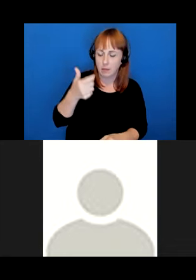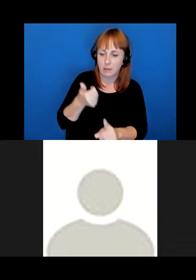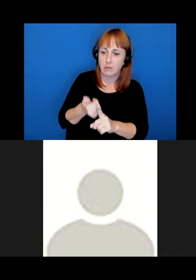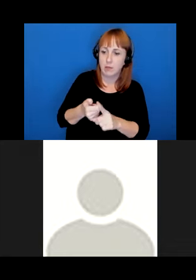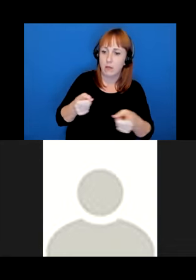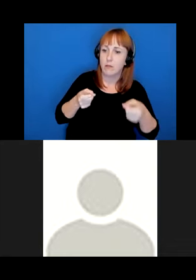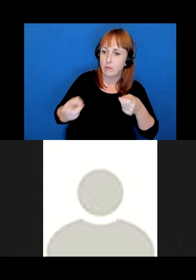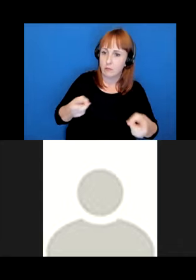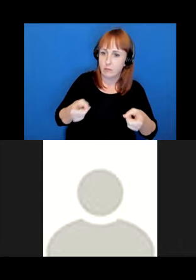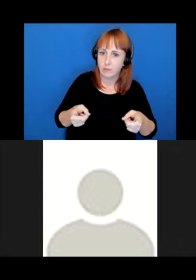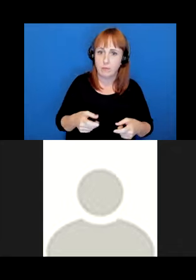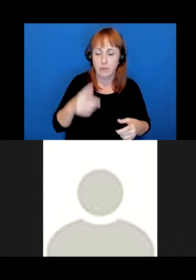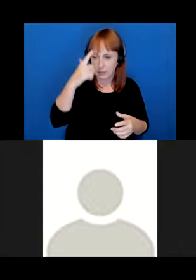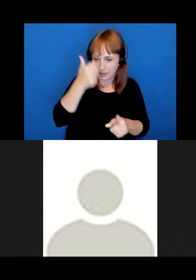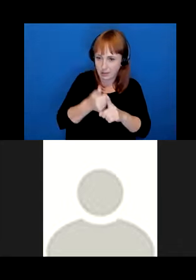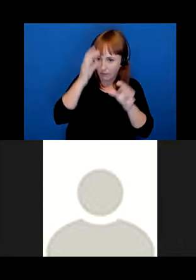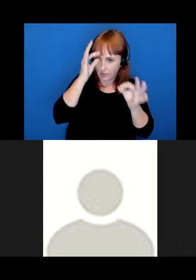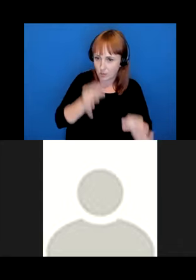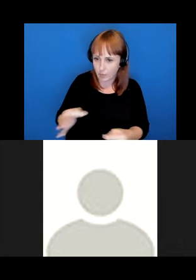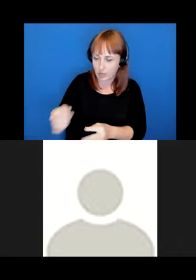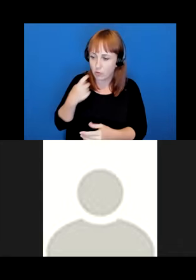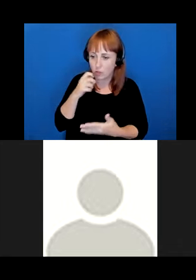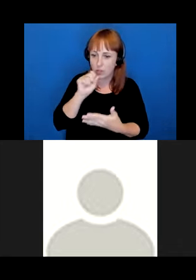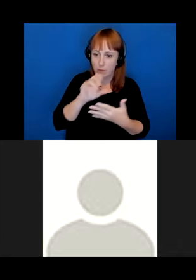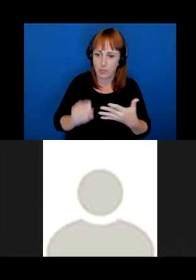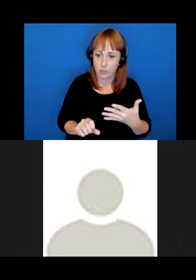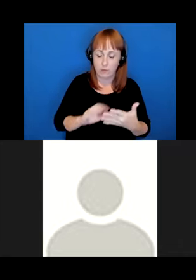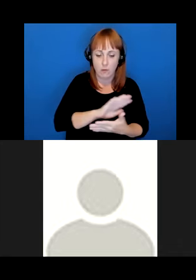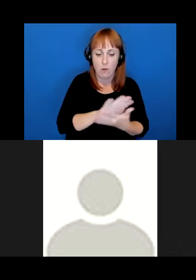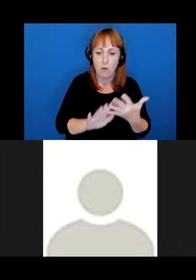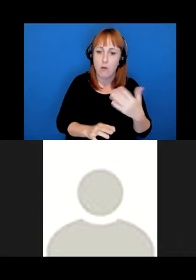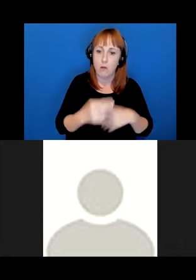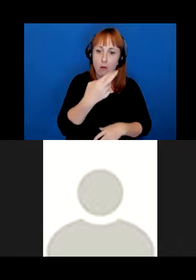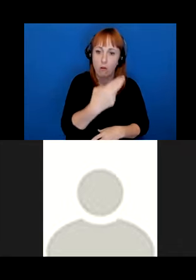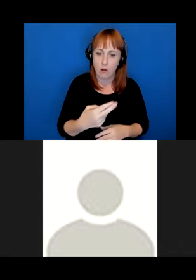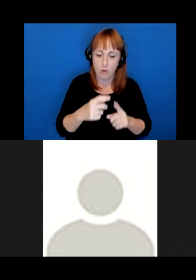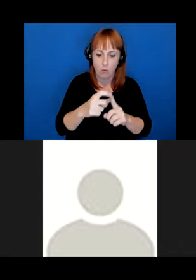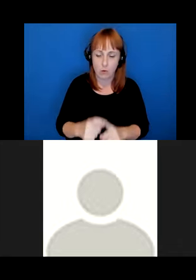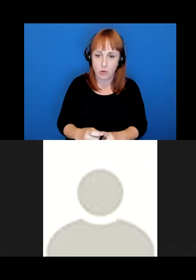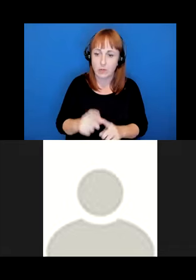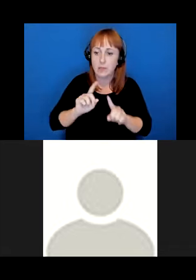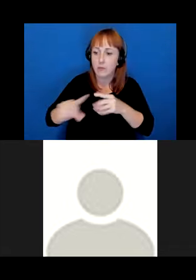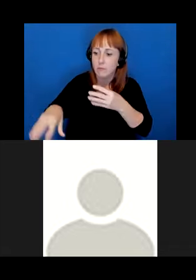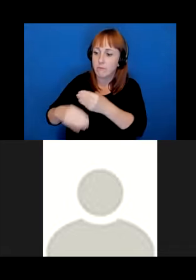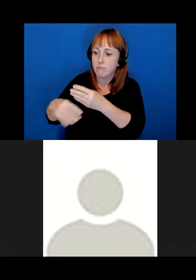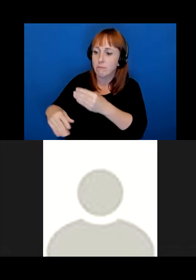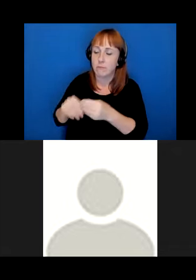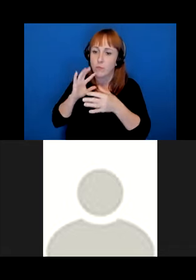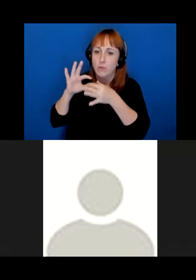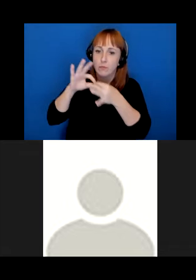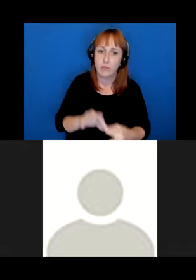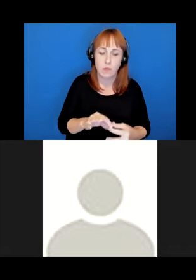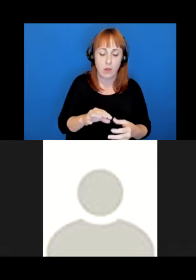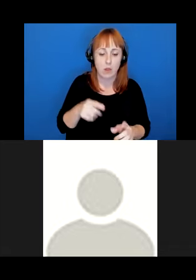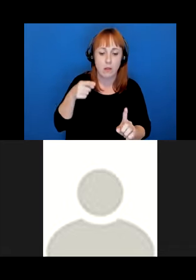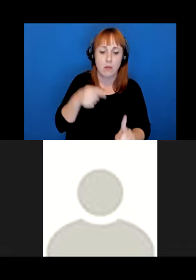just mentioned. All of these particular R words and several other ones, I think are anchored by a core R word,